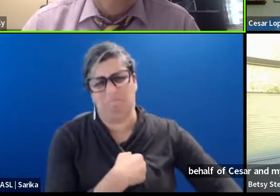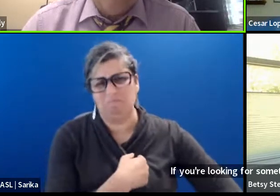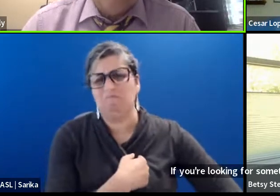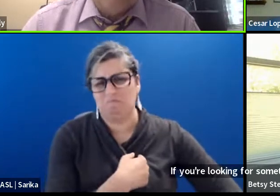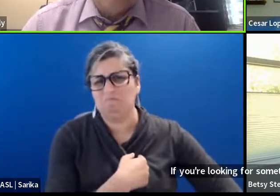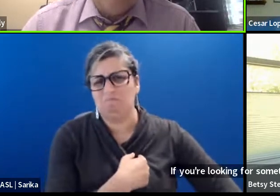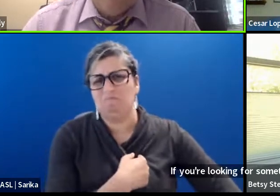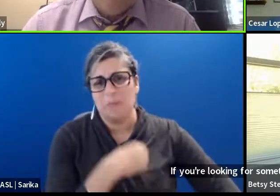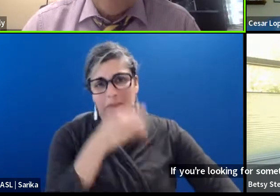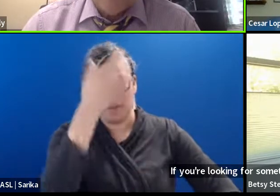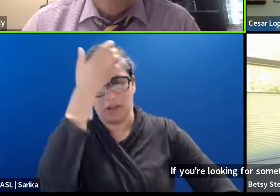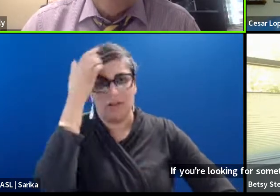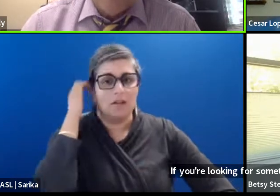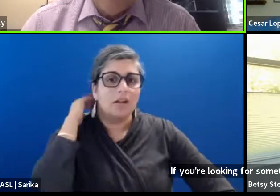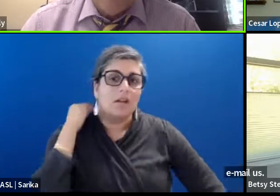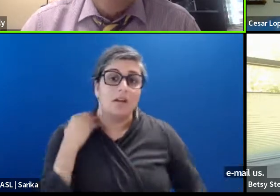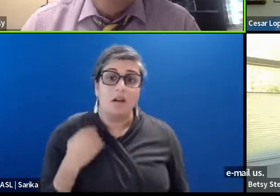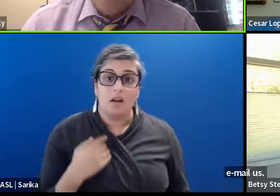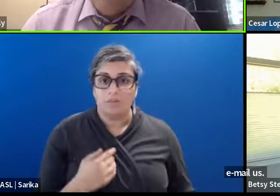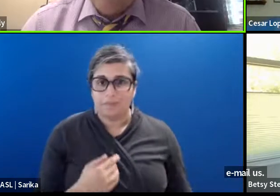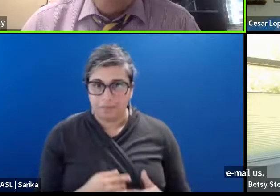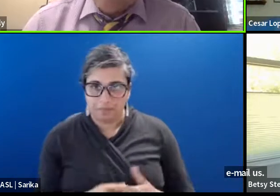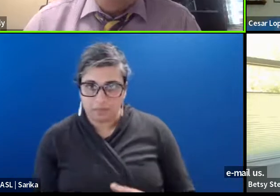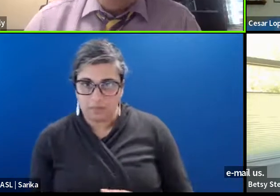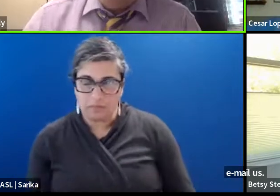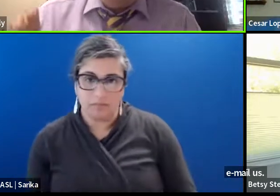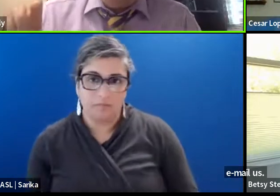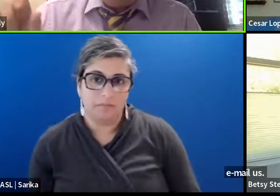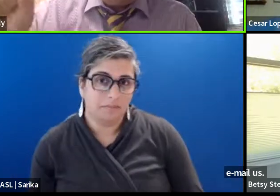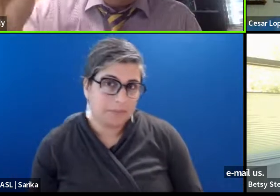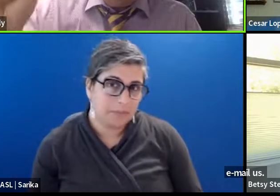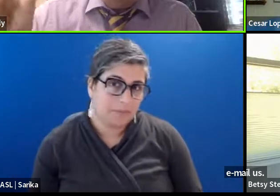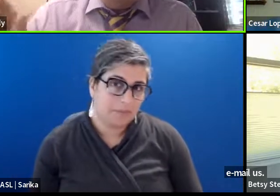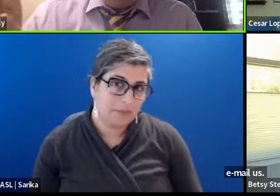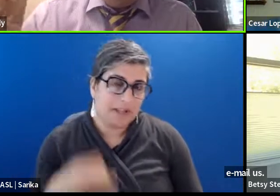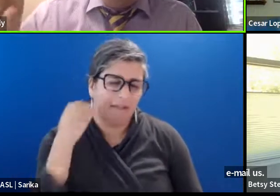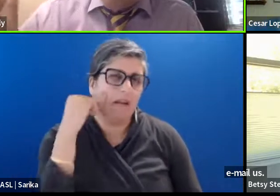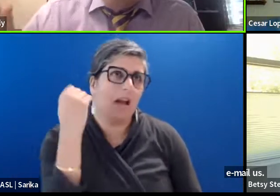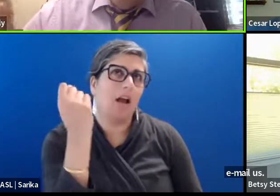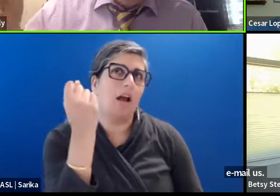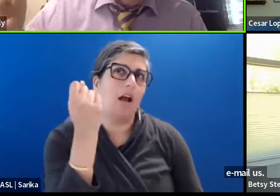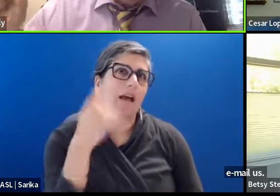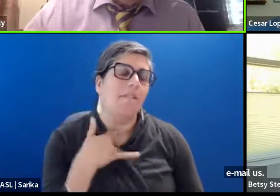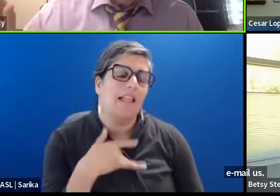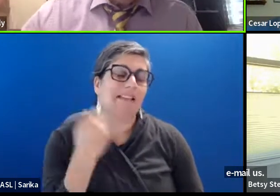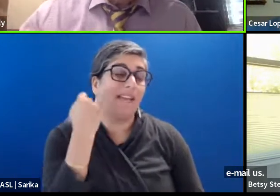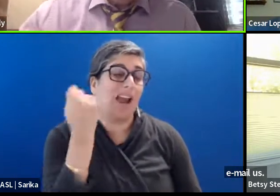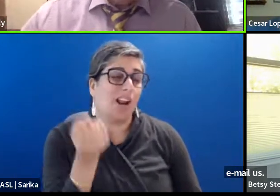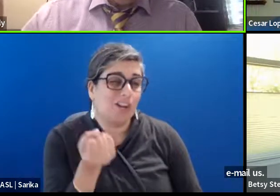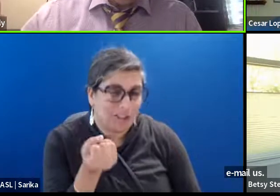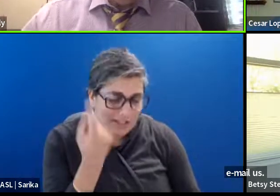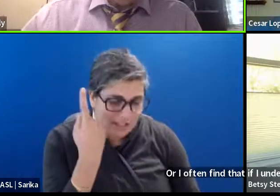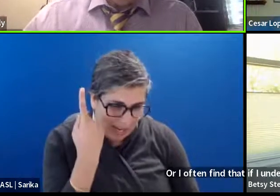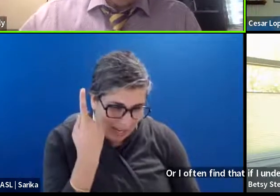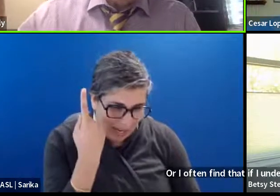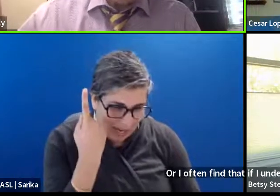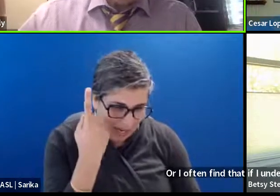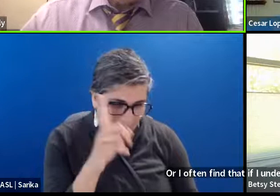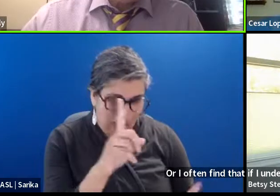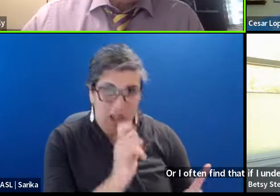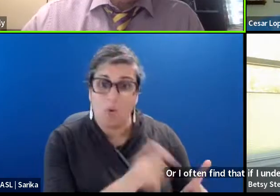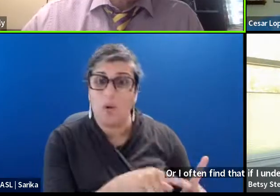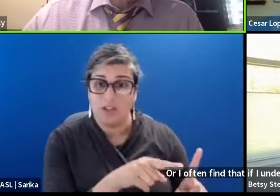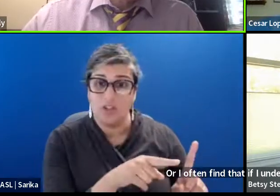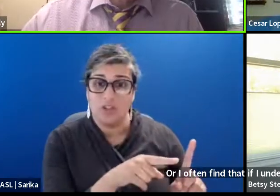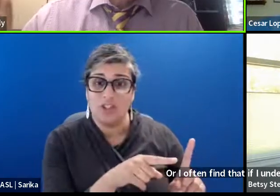know, I often find that, um, if I understand the backend of the question to have experience